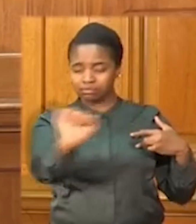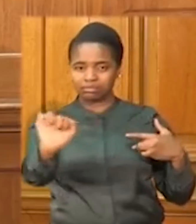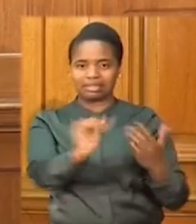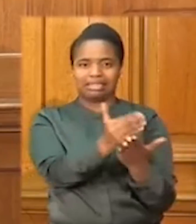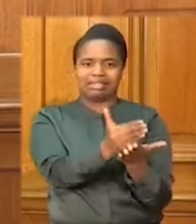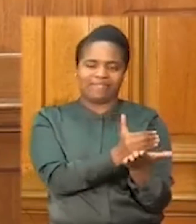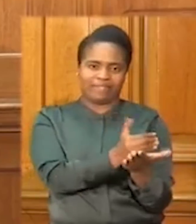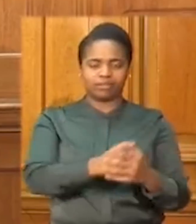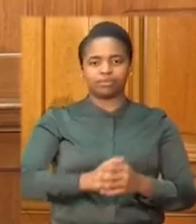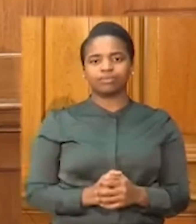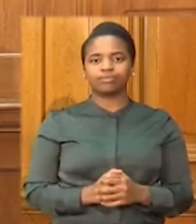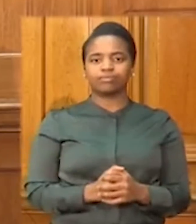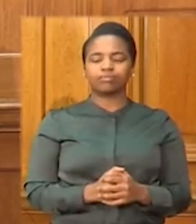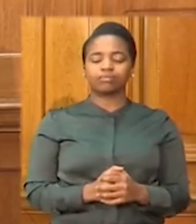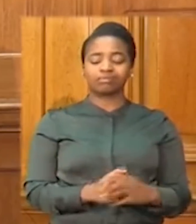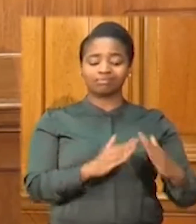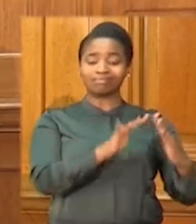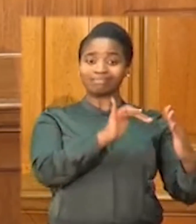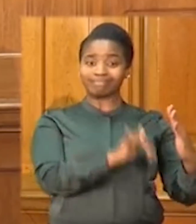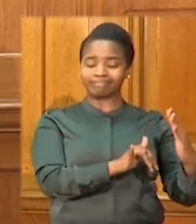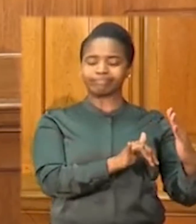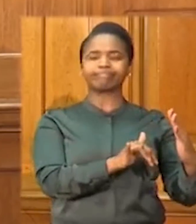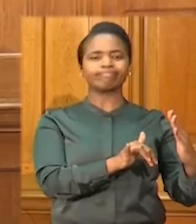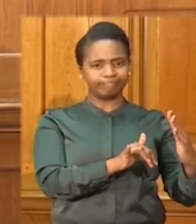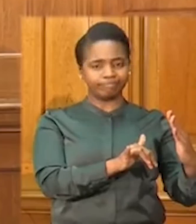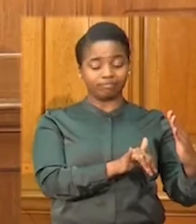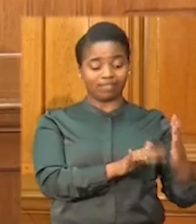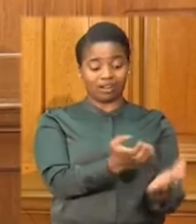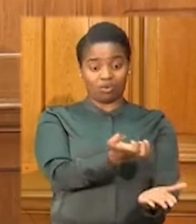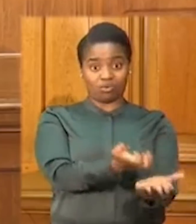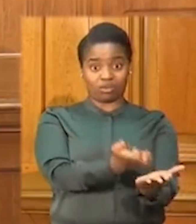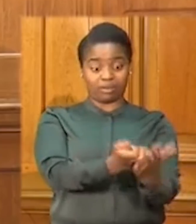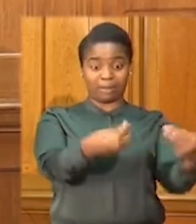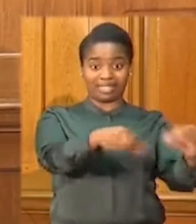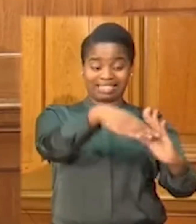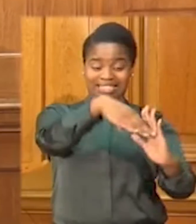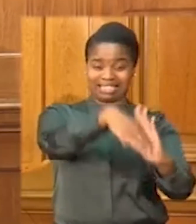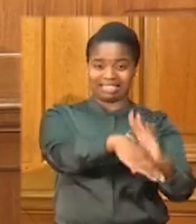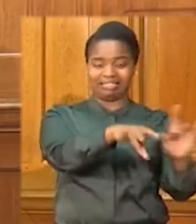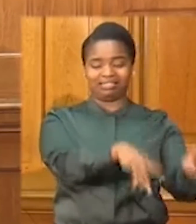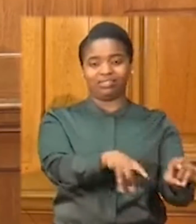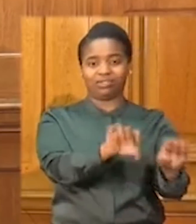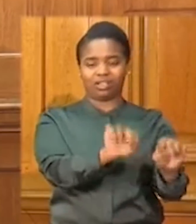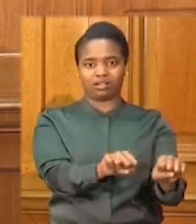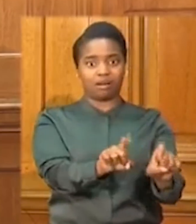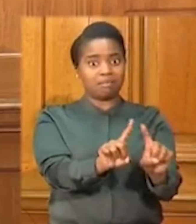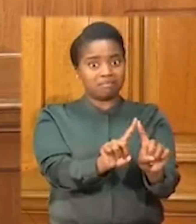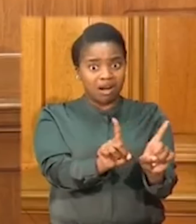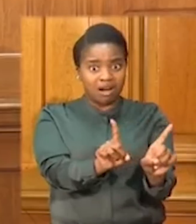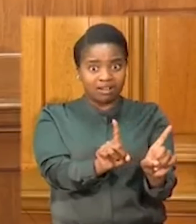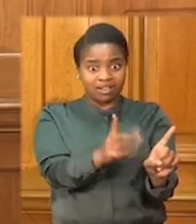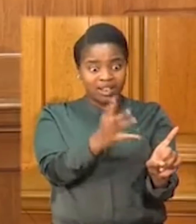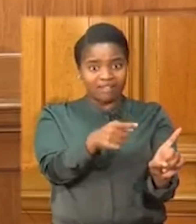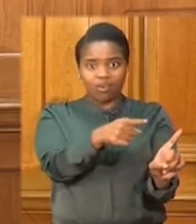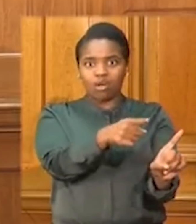lockdown is having a devastating effect on our economy, it is nothing compared to the catastrophic